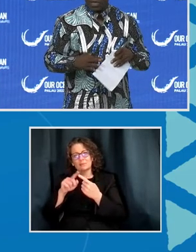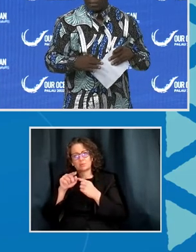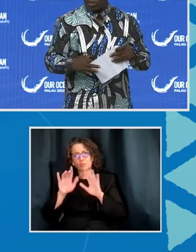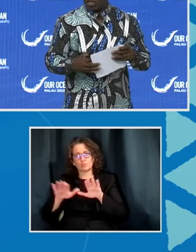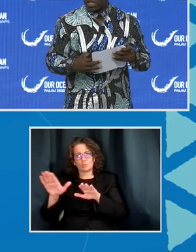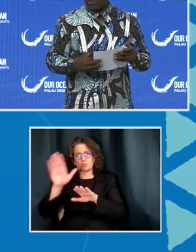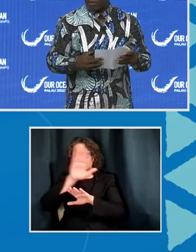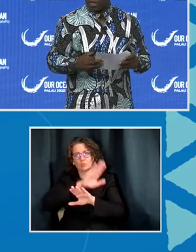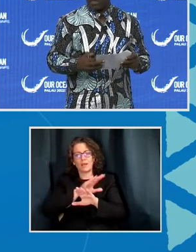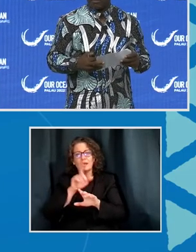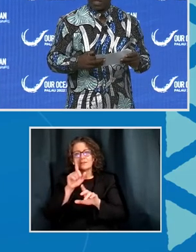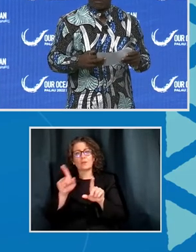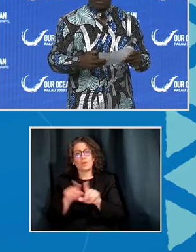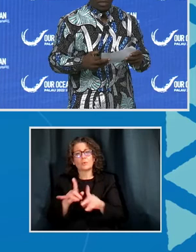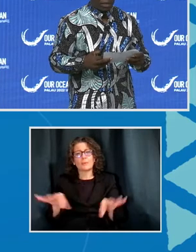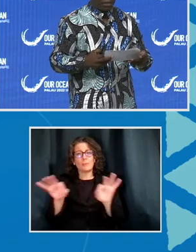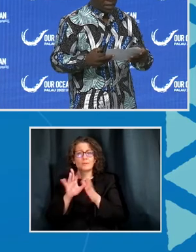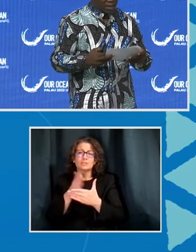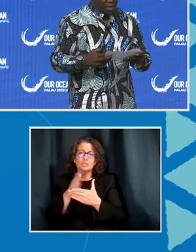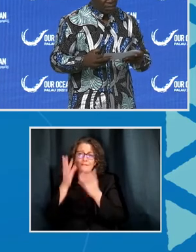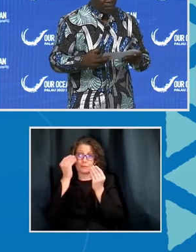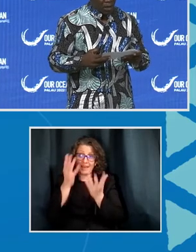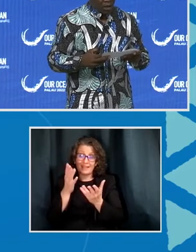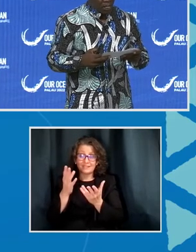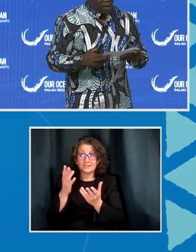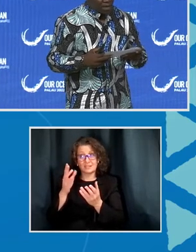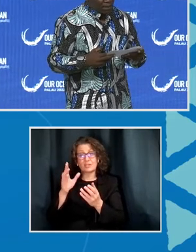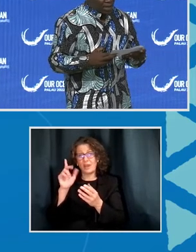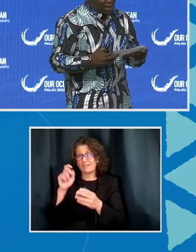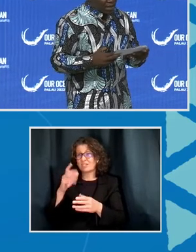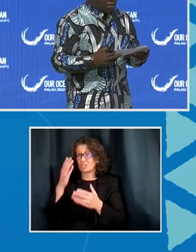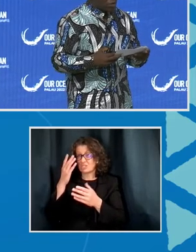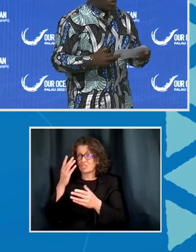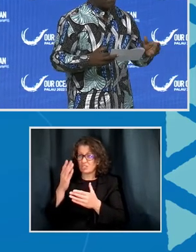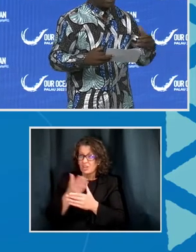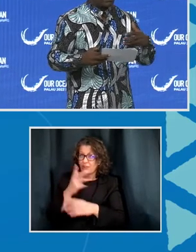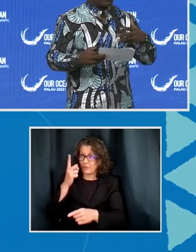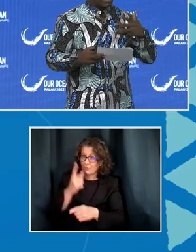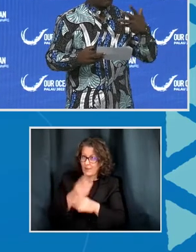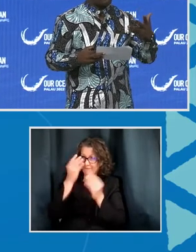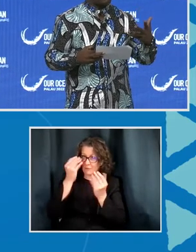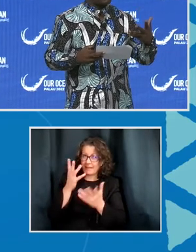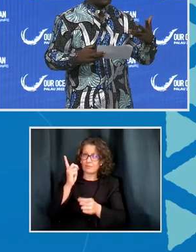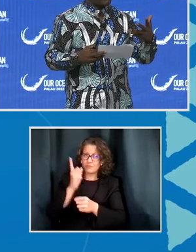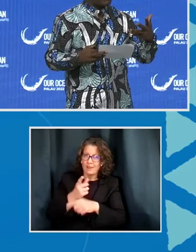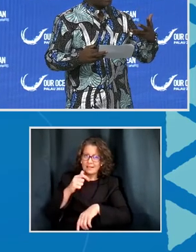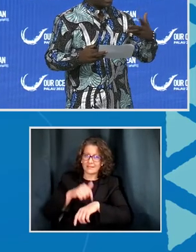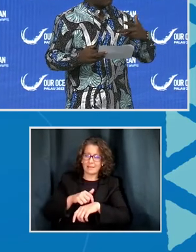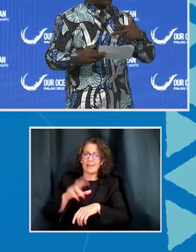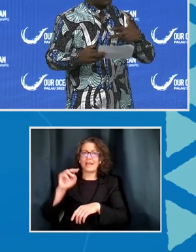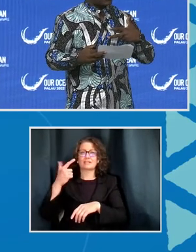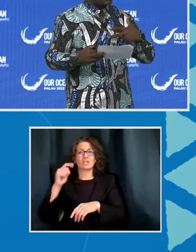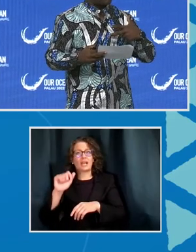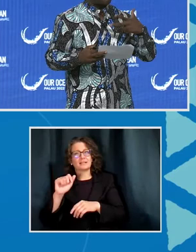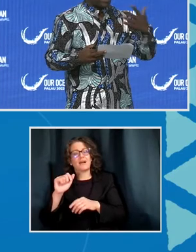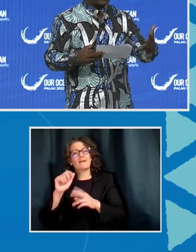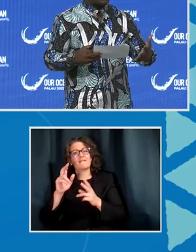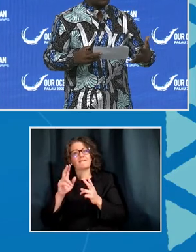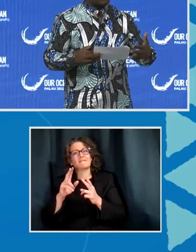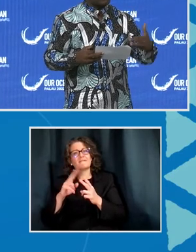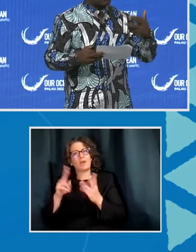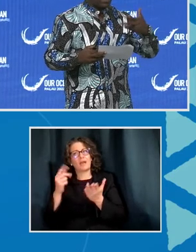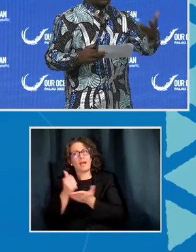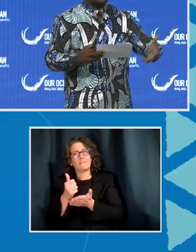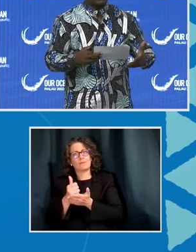because all is about sharing information, the right information at the right time. The MDAs, we have been helpful, they have been very helpful with us to